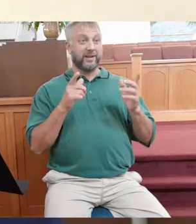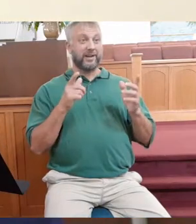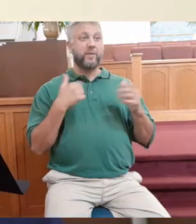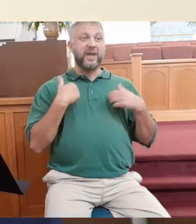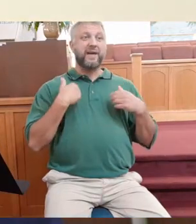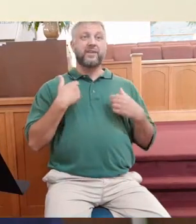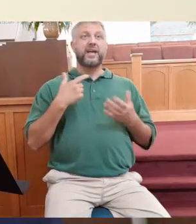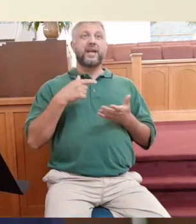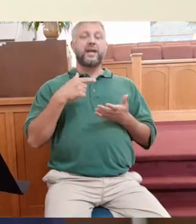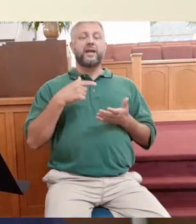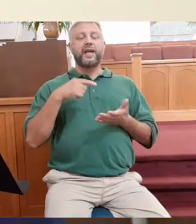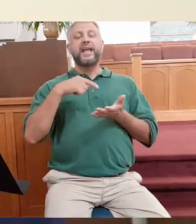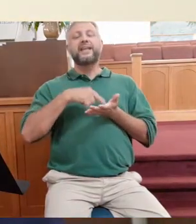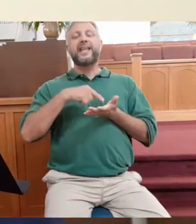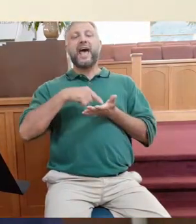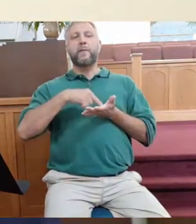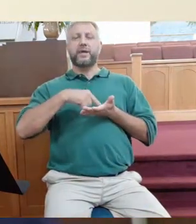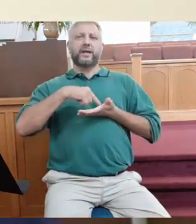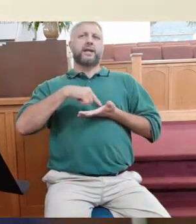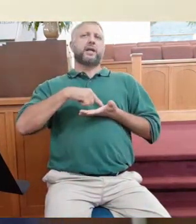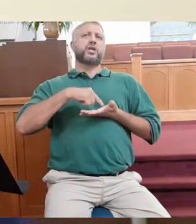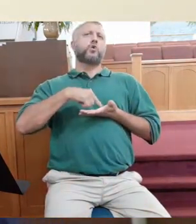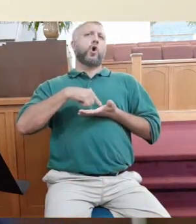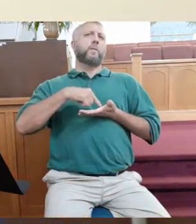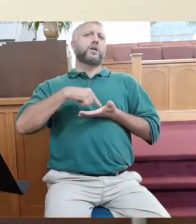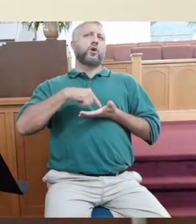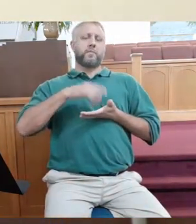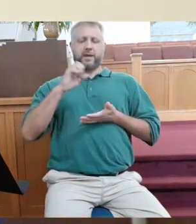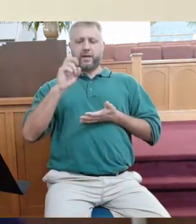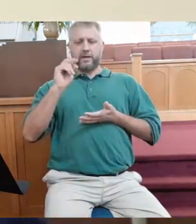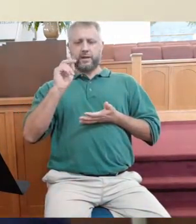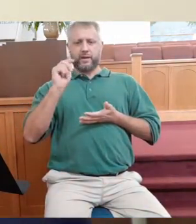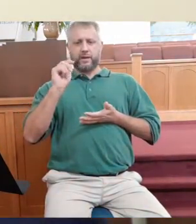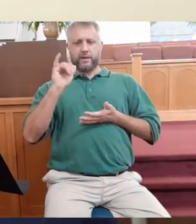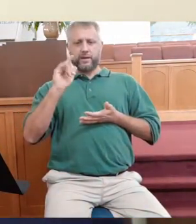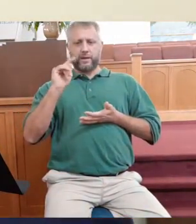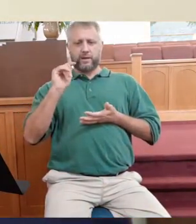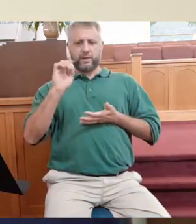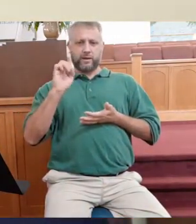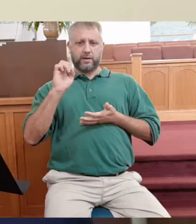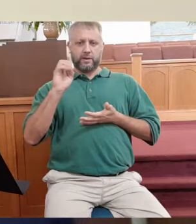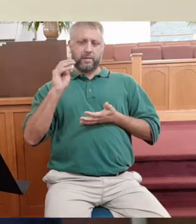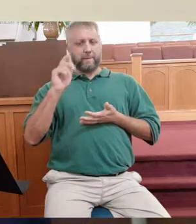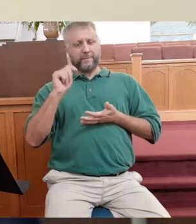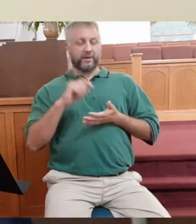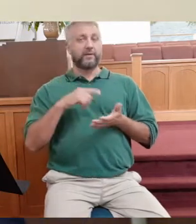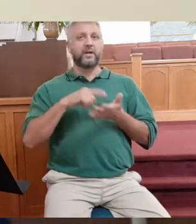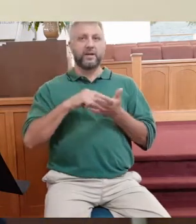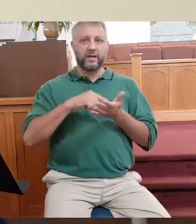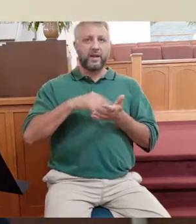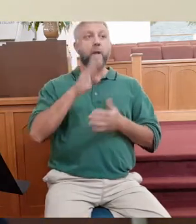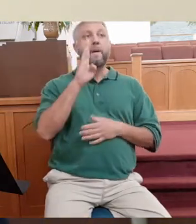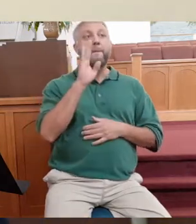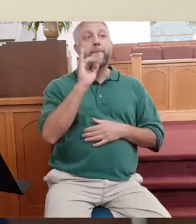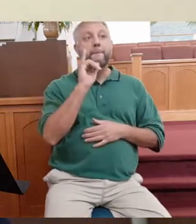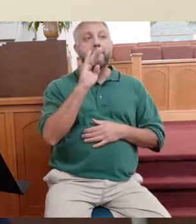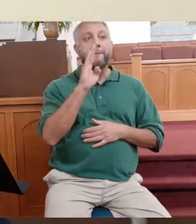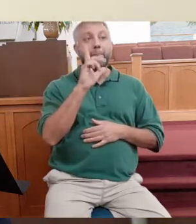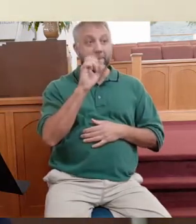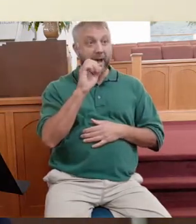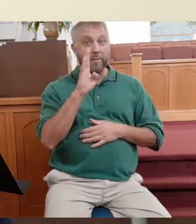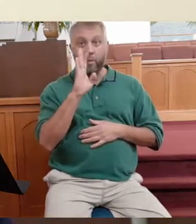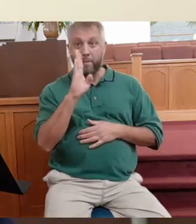entitlement issues. And we, especially here in the Bible Belt of the Southern United States, we feel God owes us a few